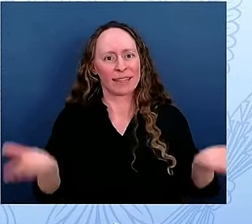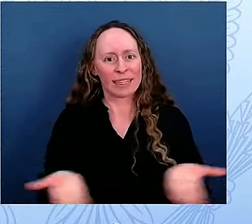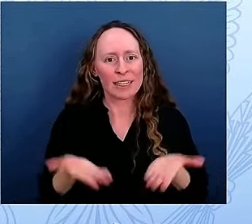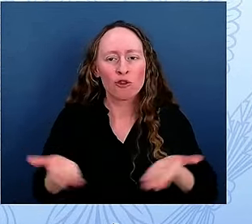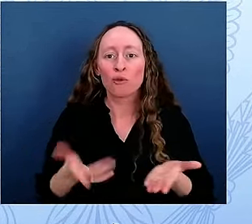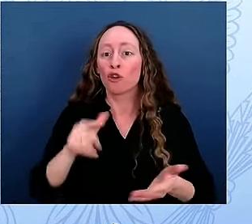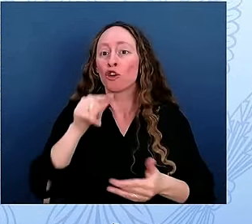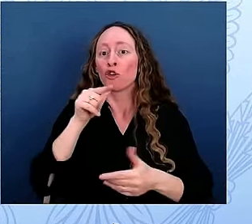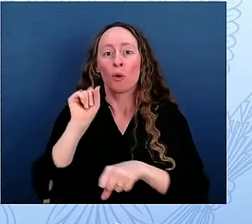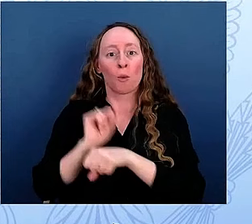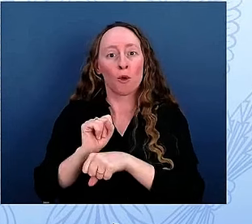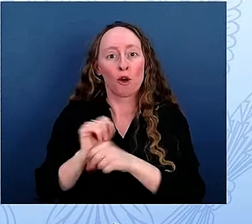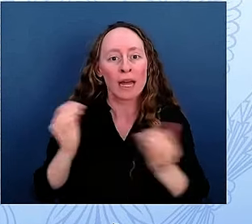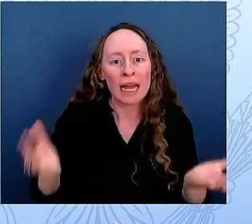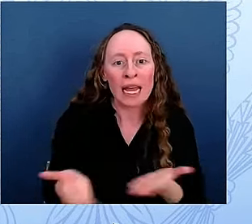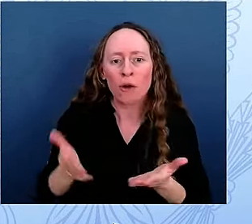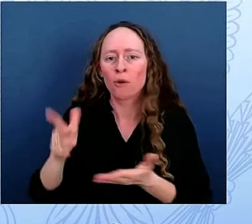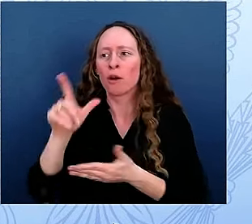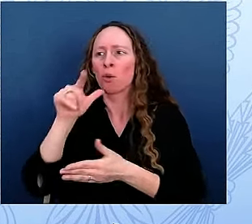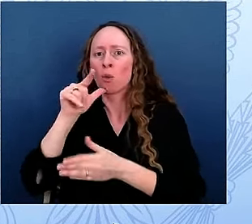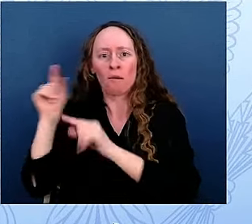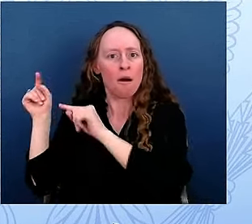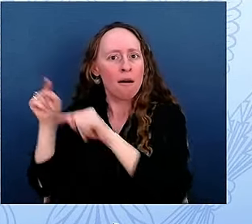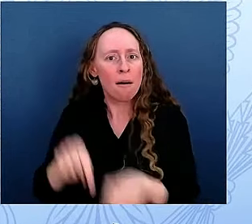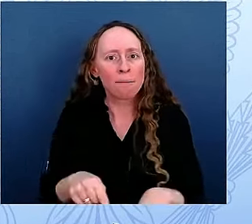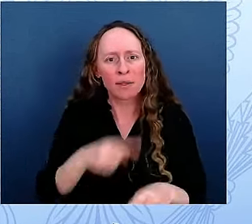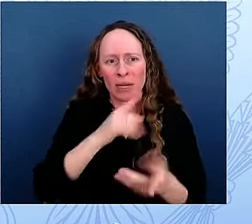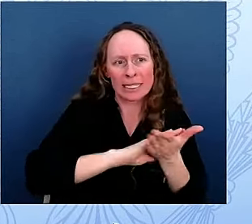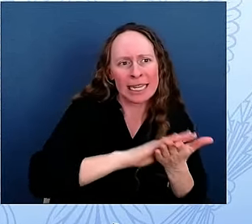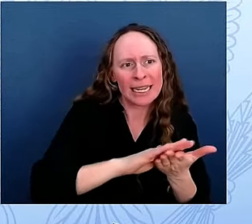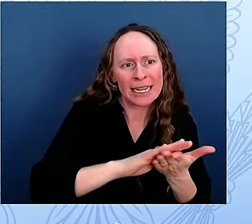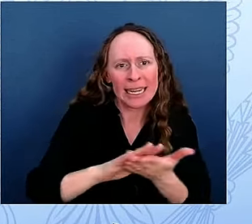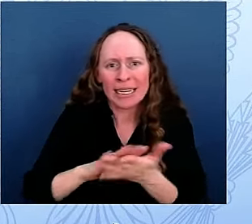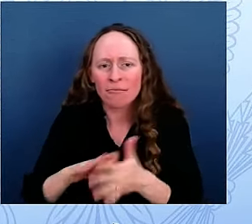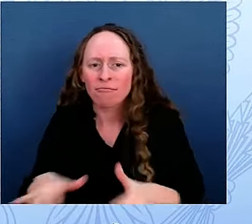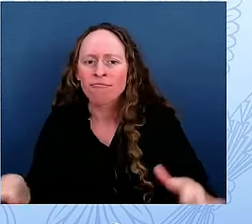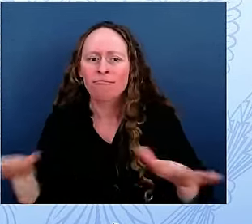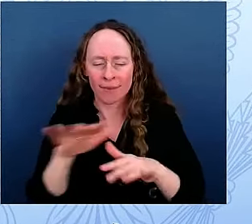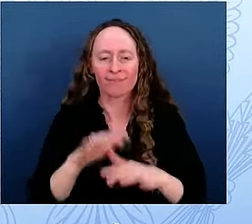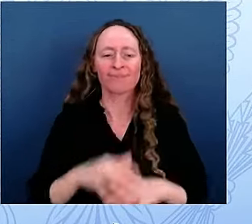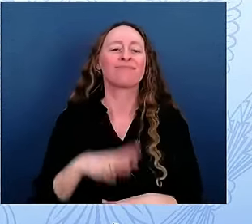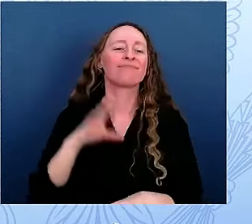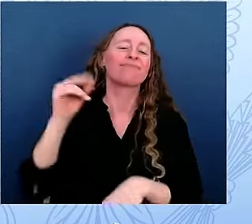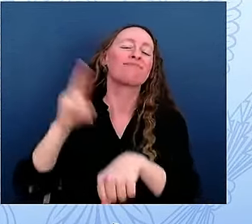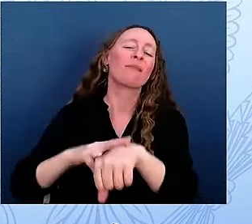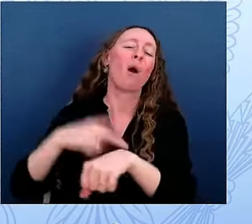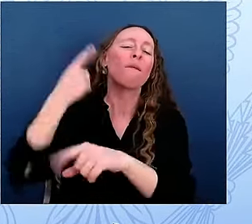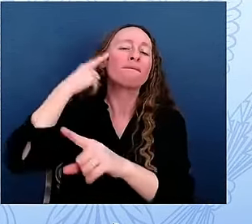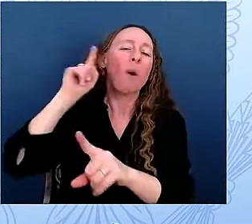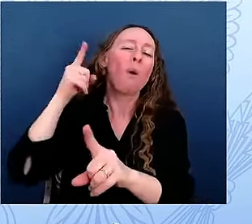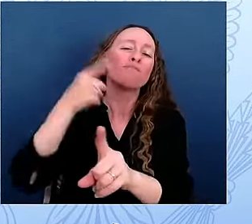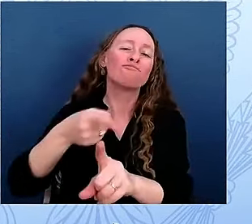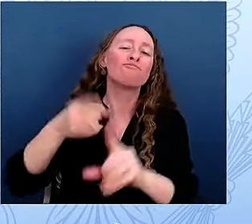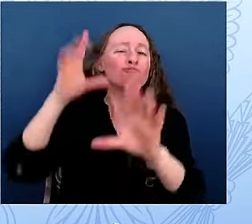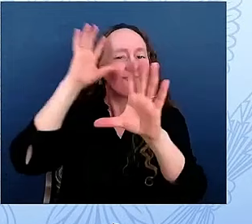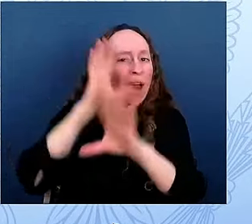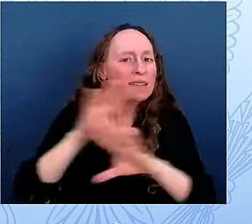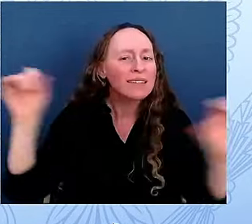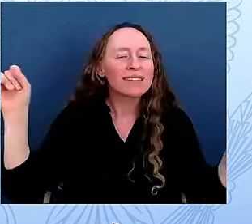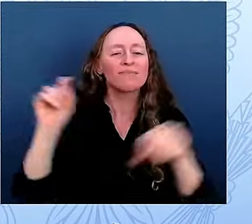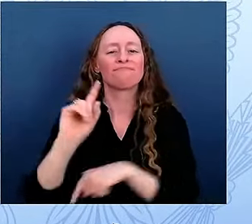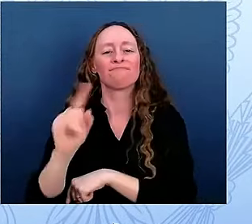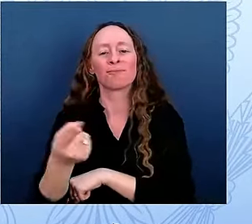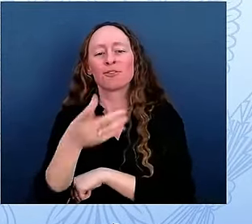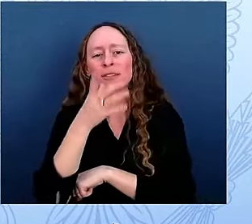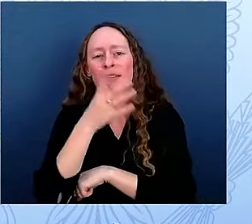And, of course, to our President and First Lady for taking care of this space and interpreting this space for all who have